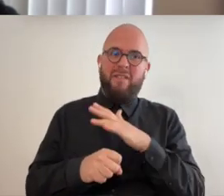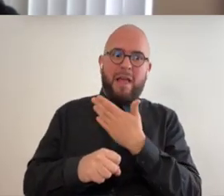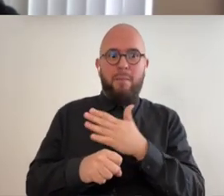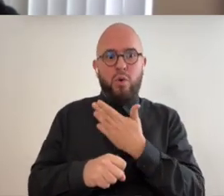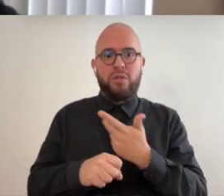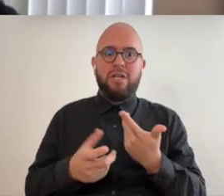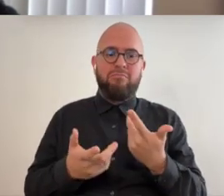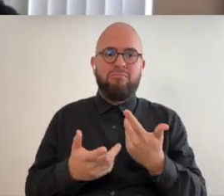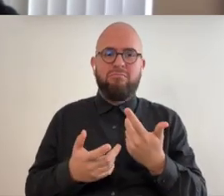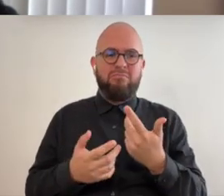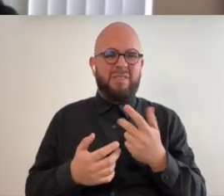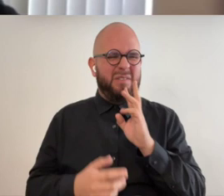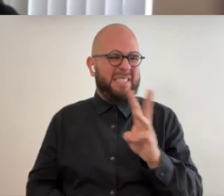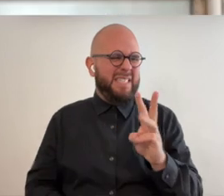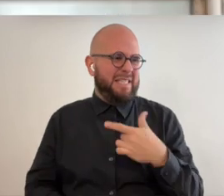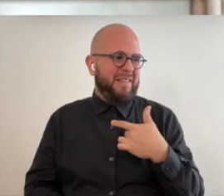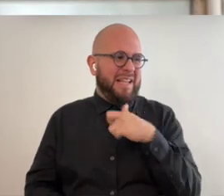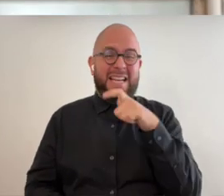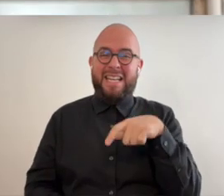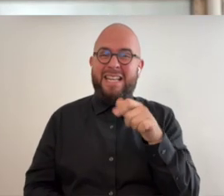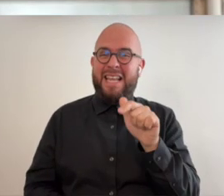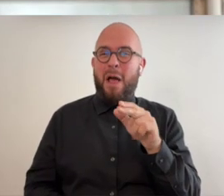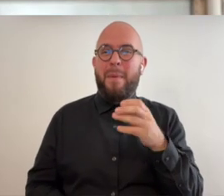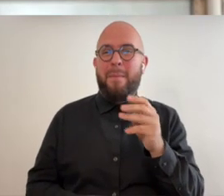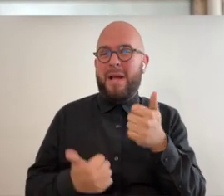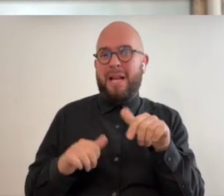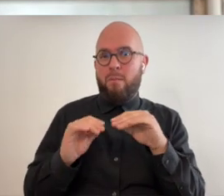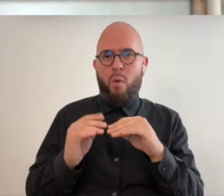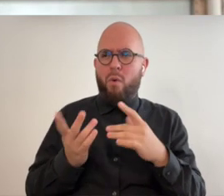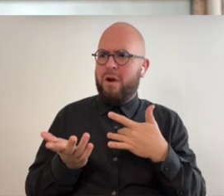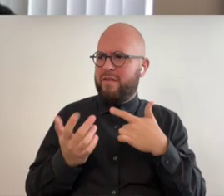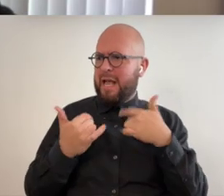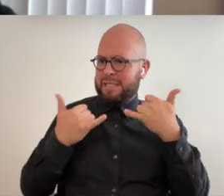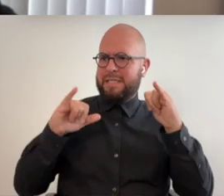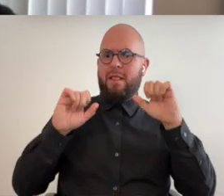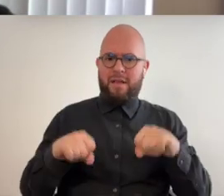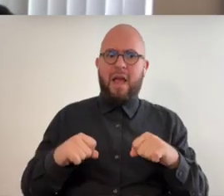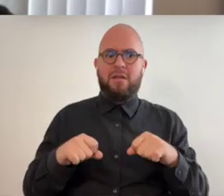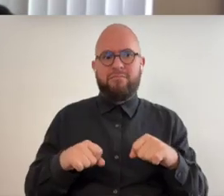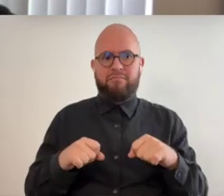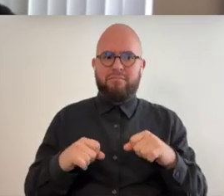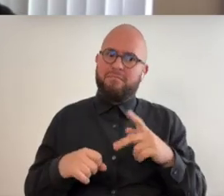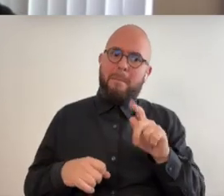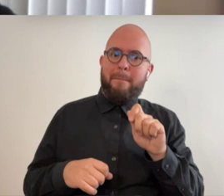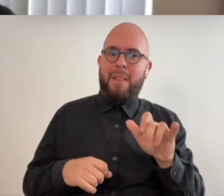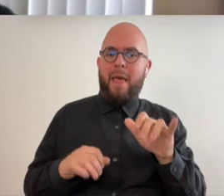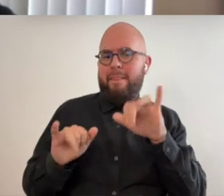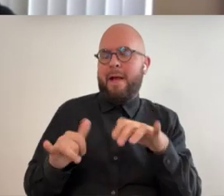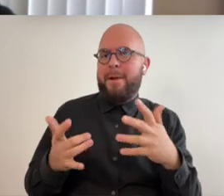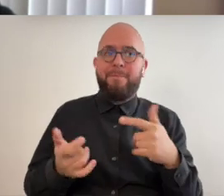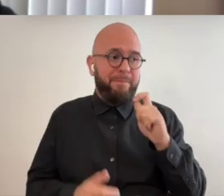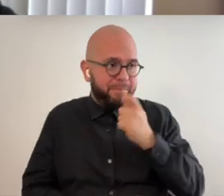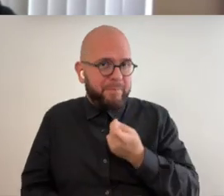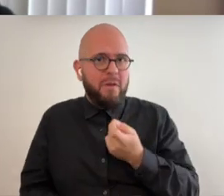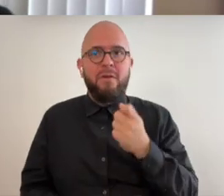old i no longer needed the album interesting i could play it in my head and i can still reconstruct it that's really cool so